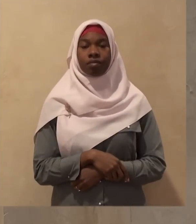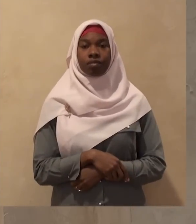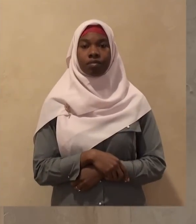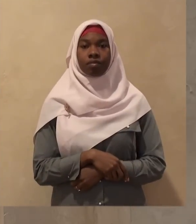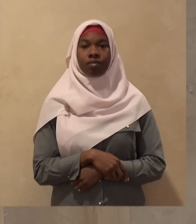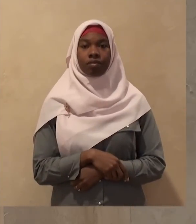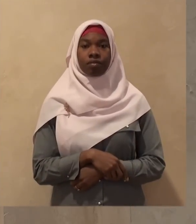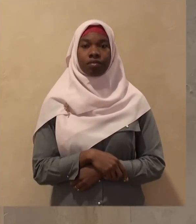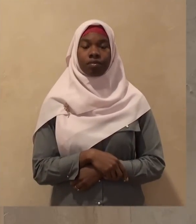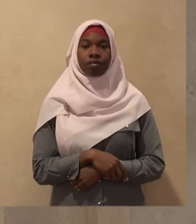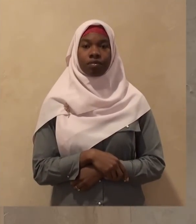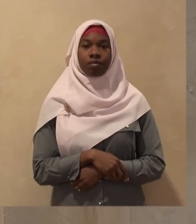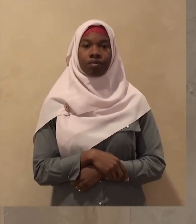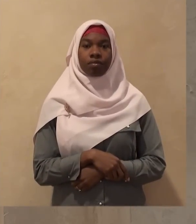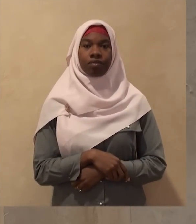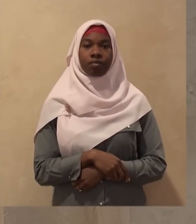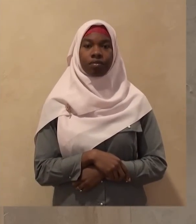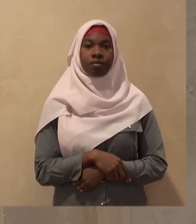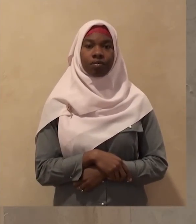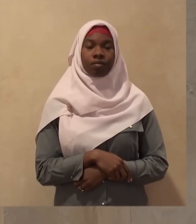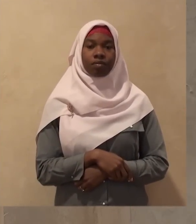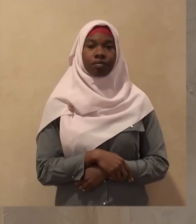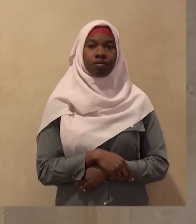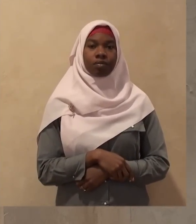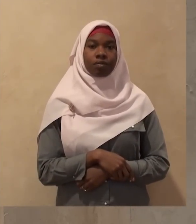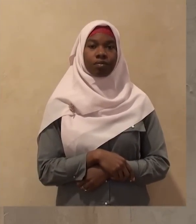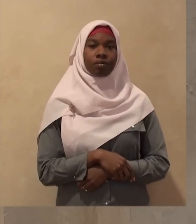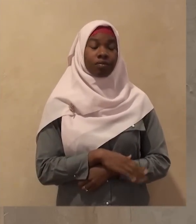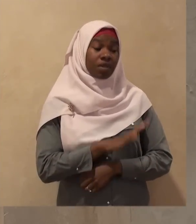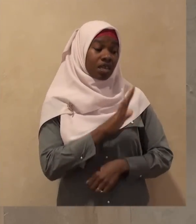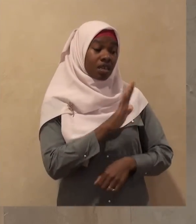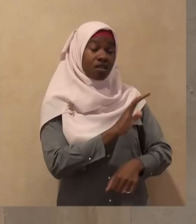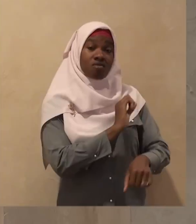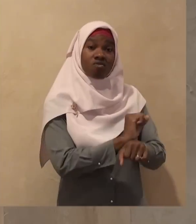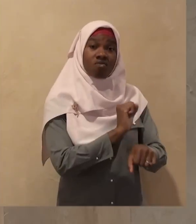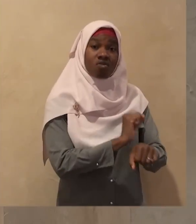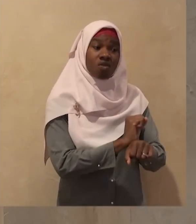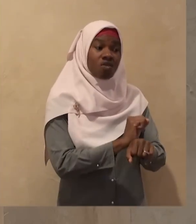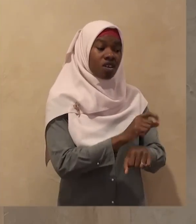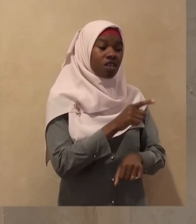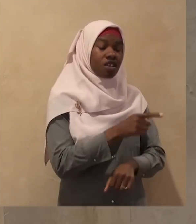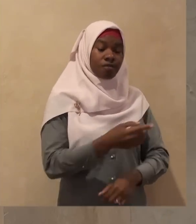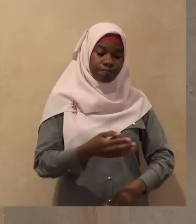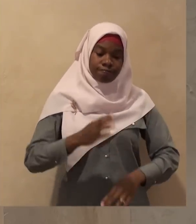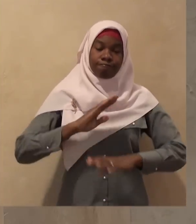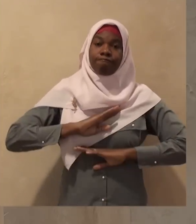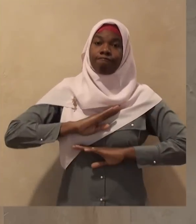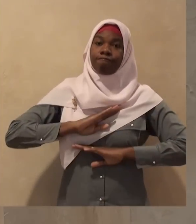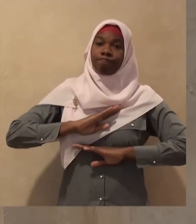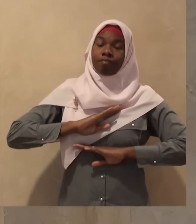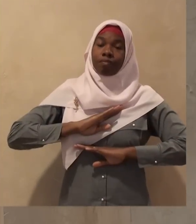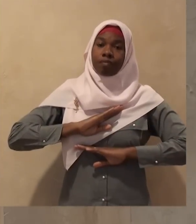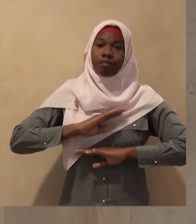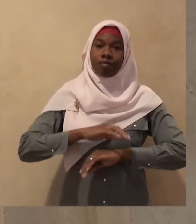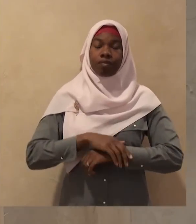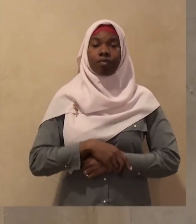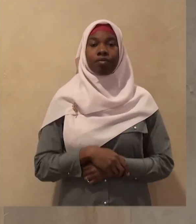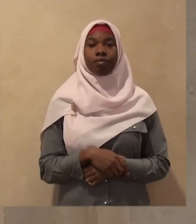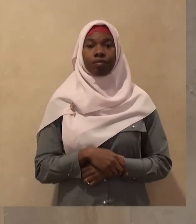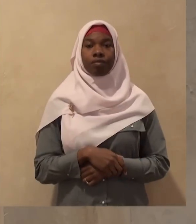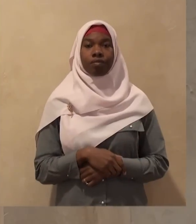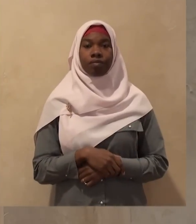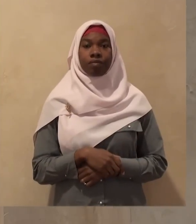the trust he was given by Allah recall the last khutbah of Rasul